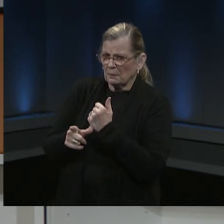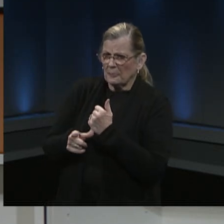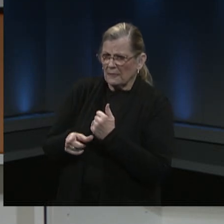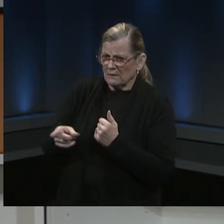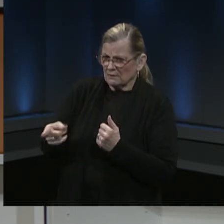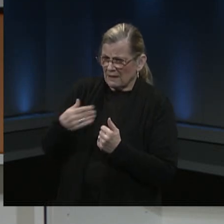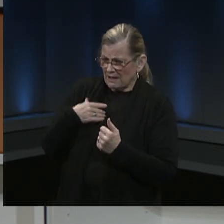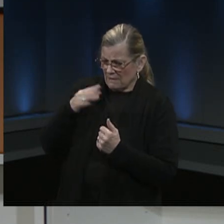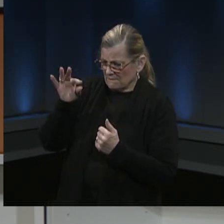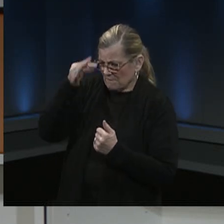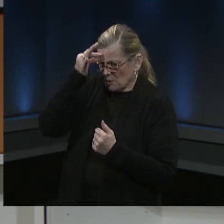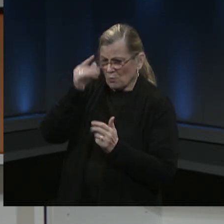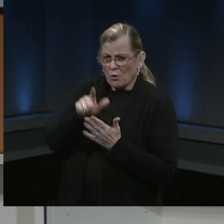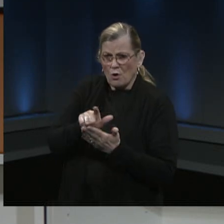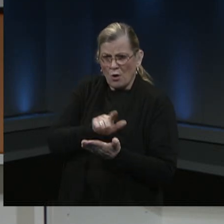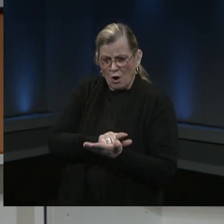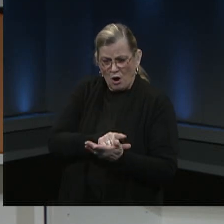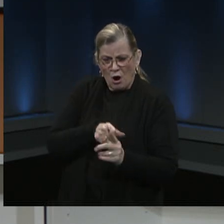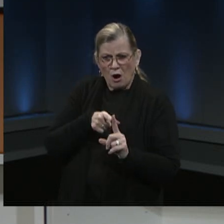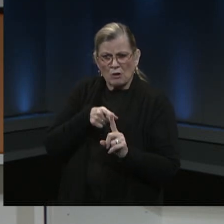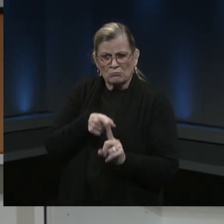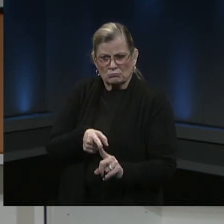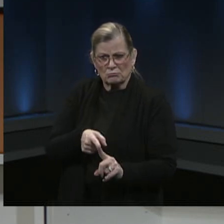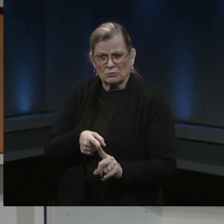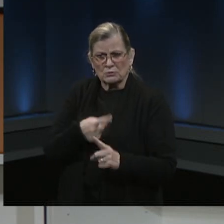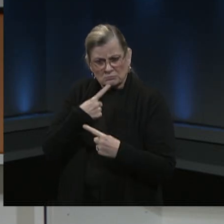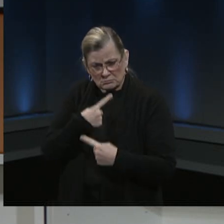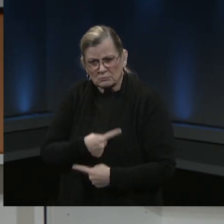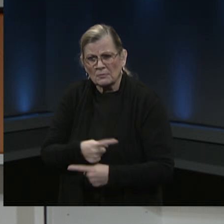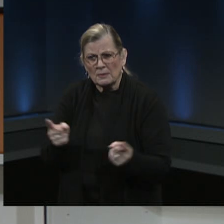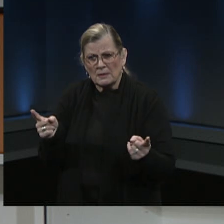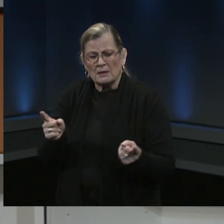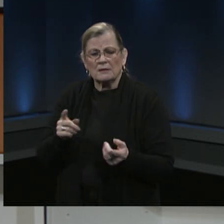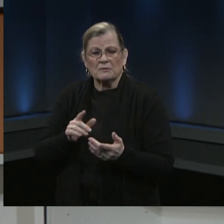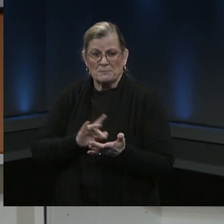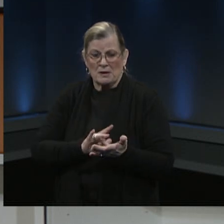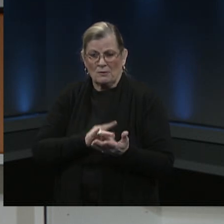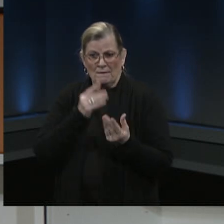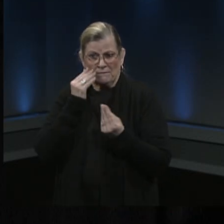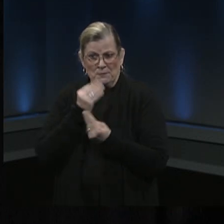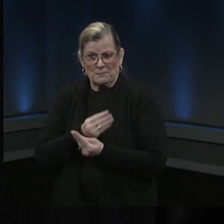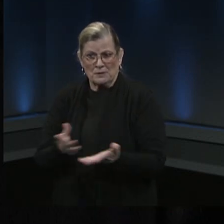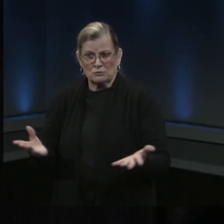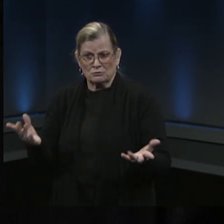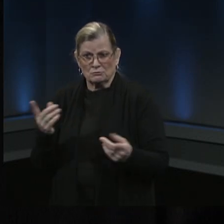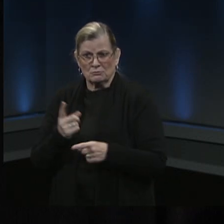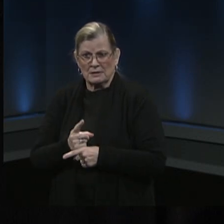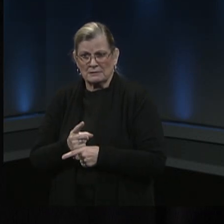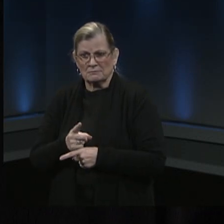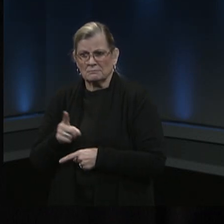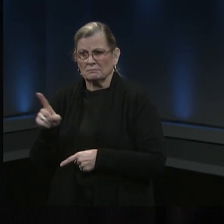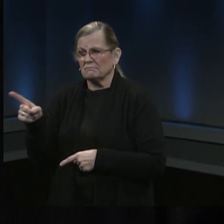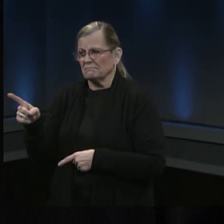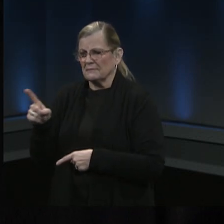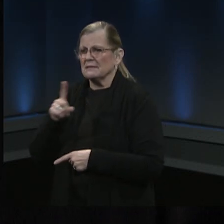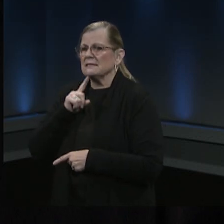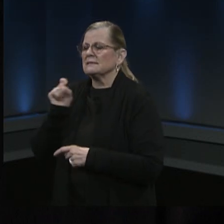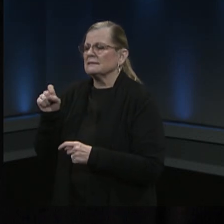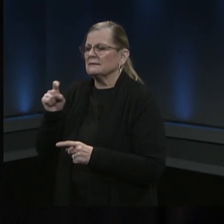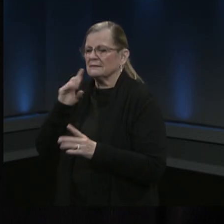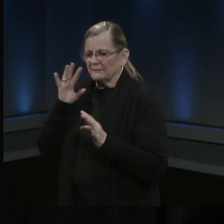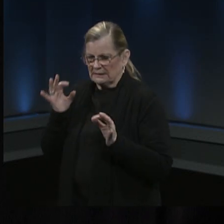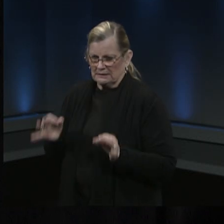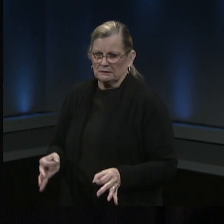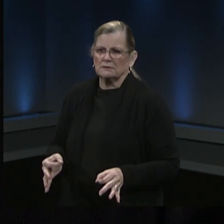around the disclosure of certain medical information to the public absolutely and so that